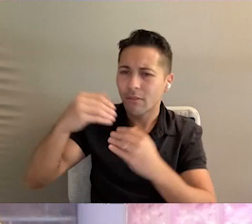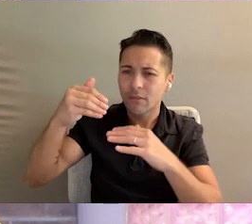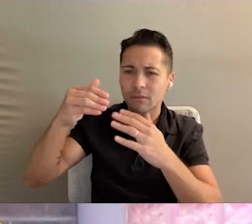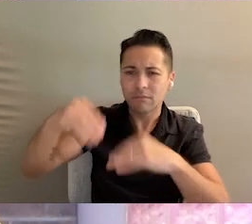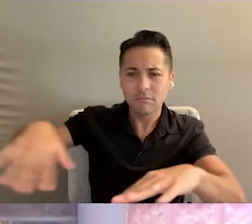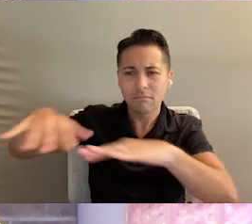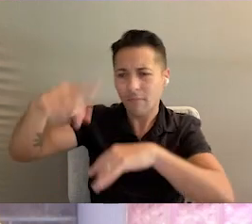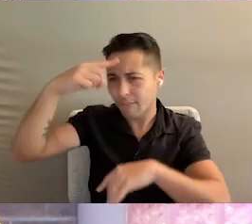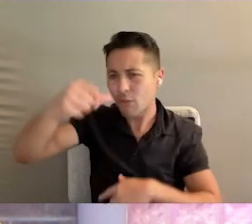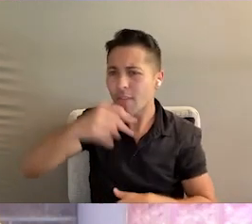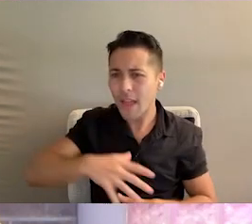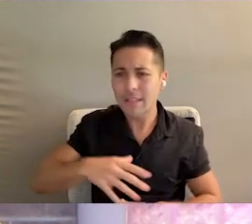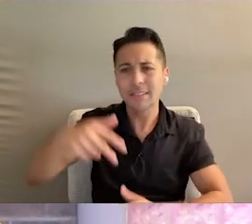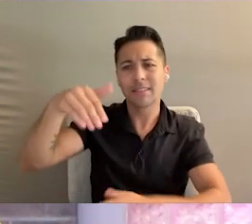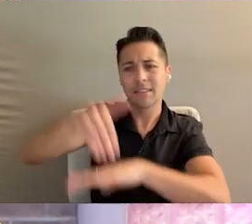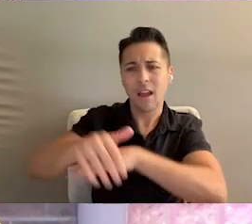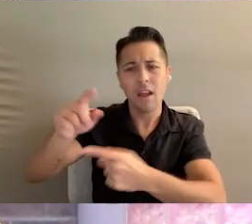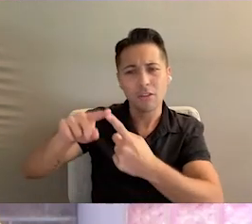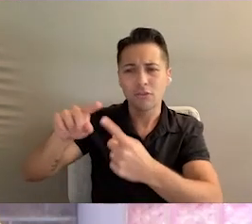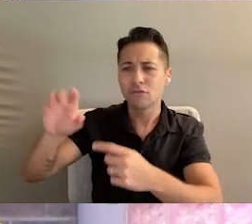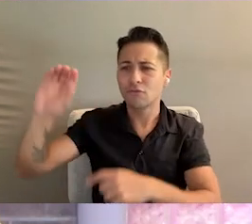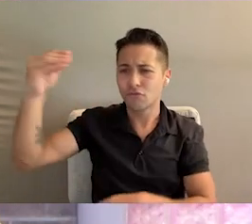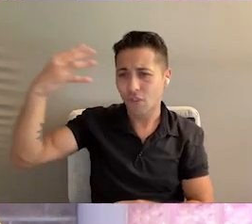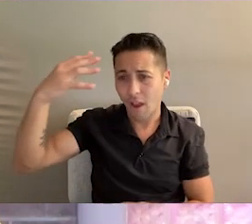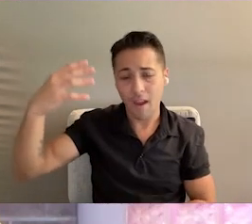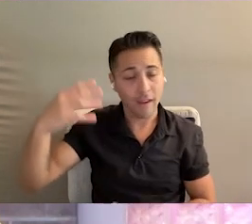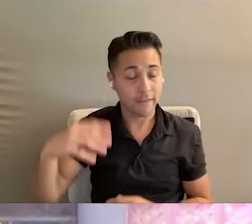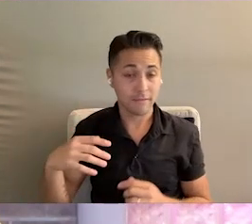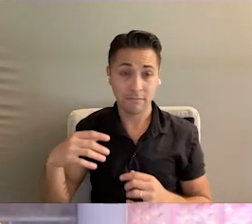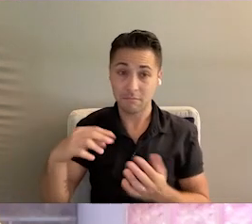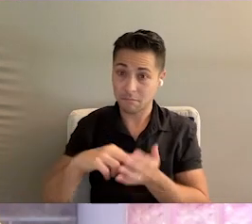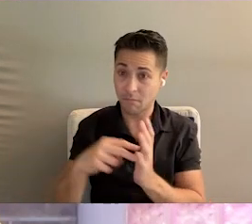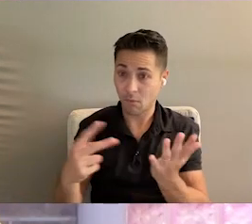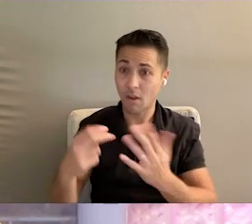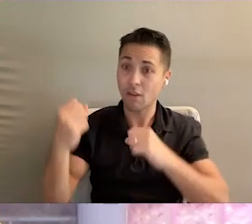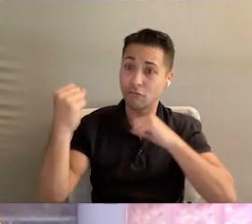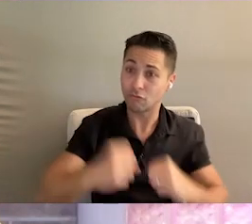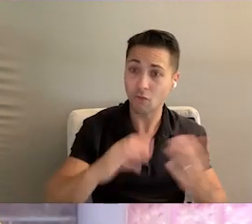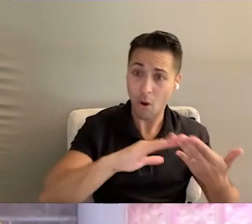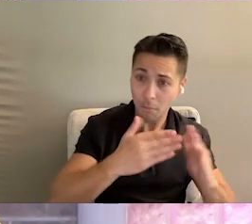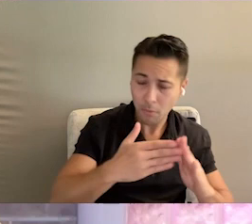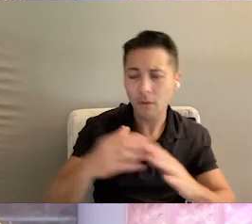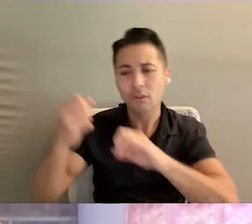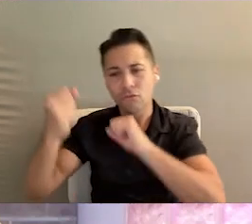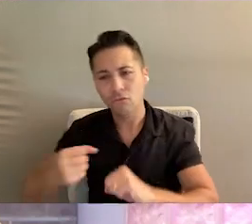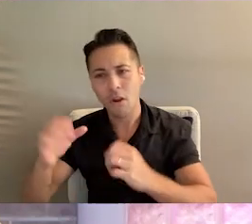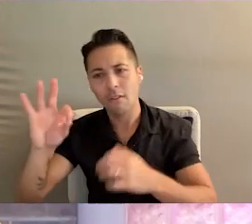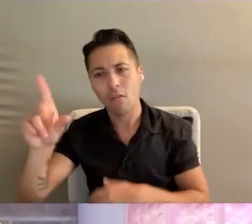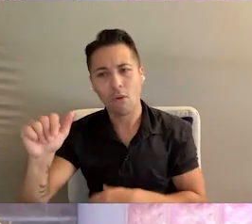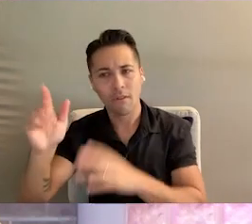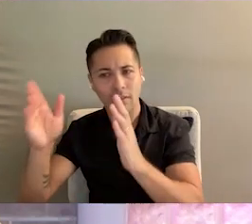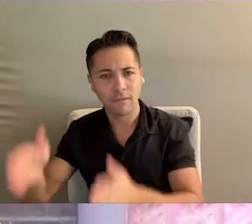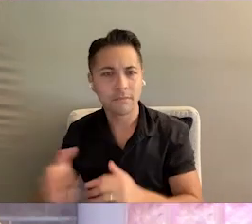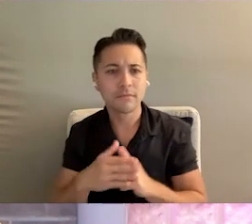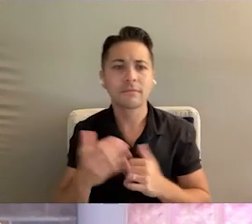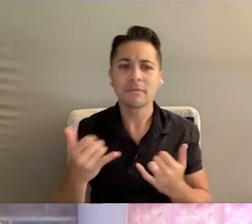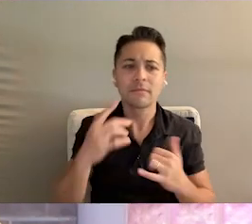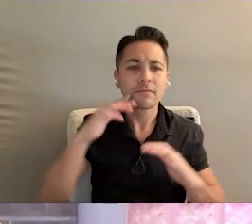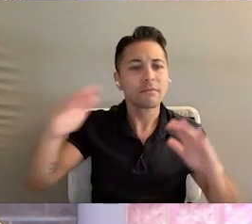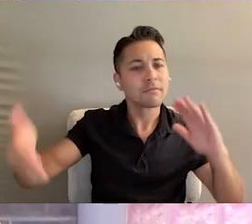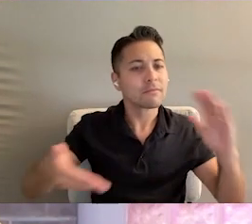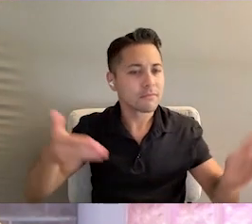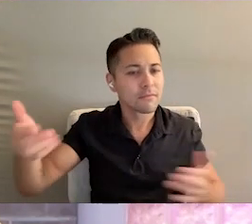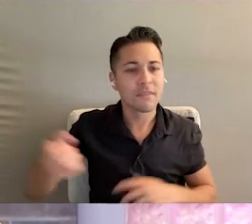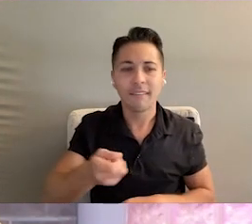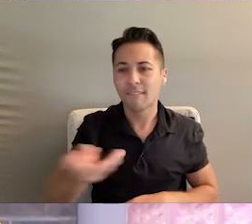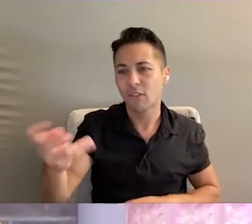shine. It all equals one thing, strong communities, strong Floridians. I would like to now invite a